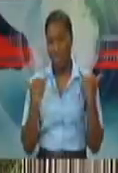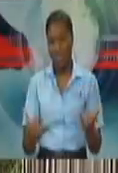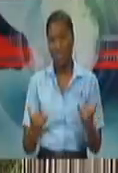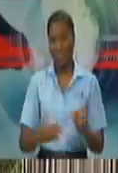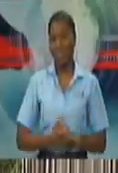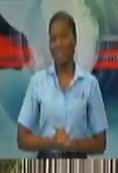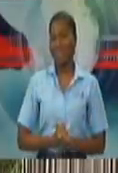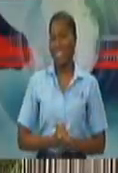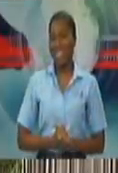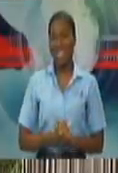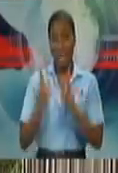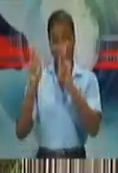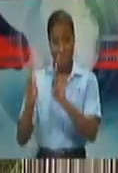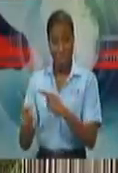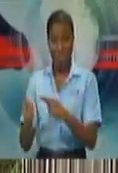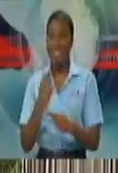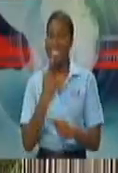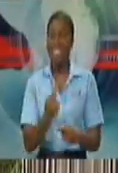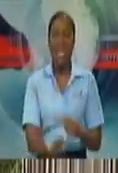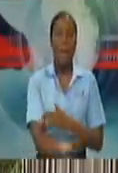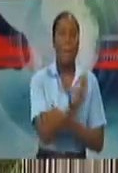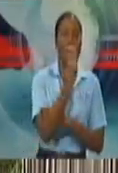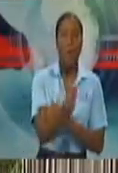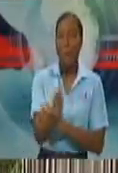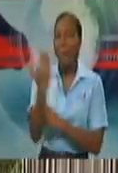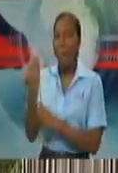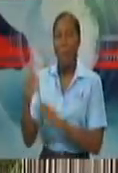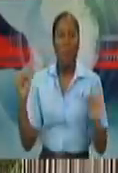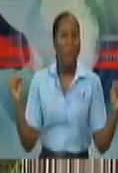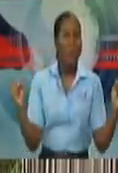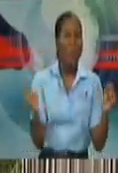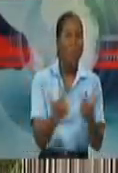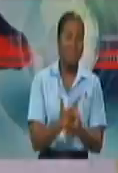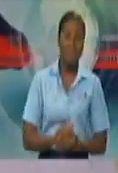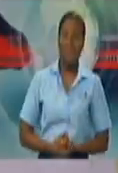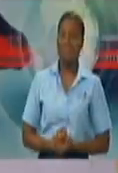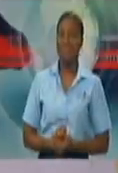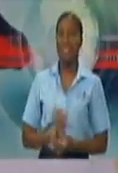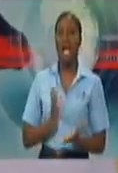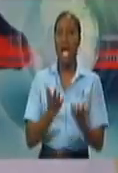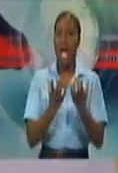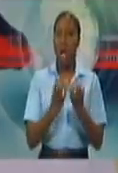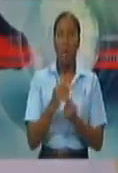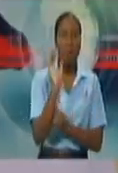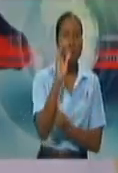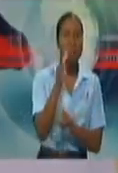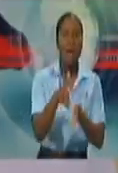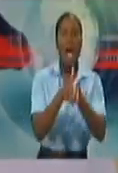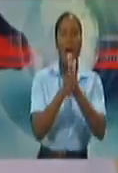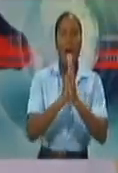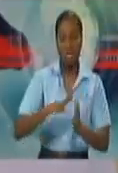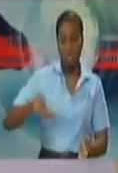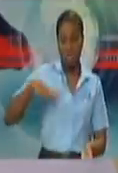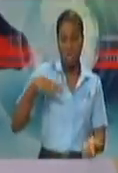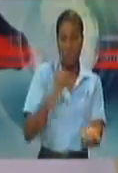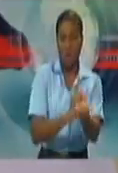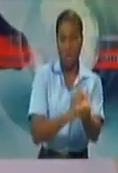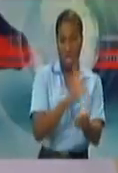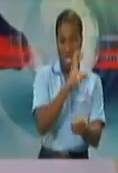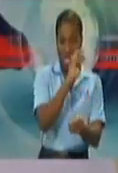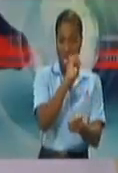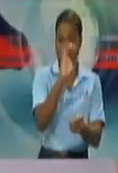Good morning, everyone. feel to know some I-95.5. Dr. Parishram, there's a